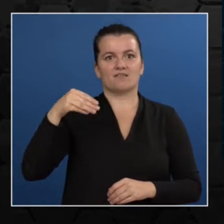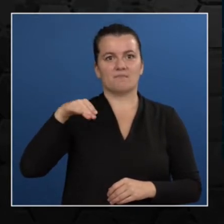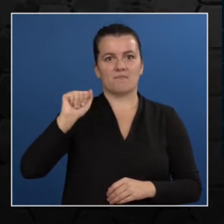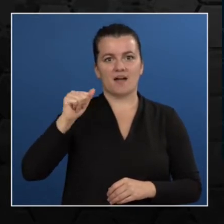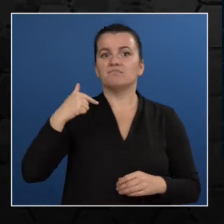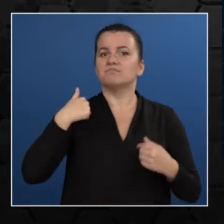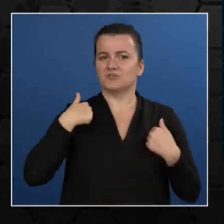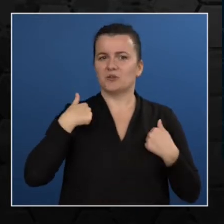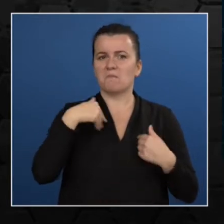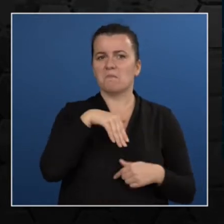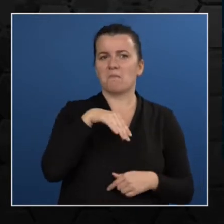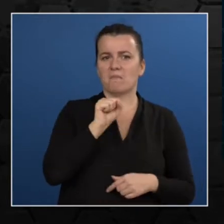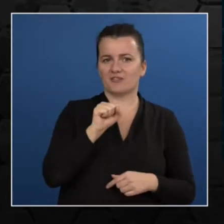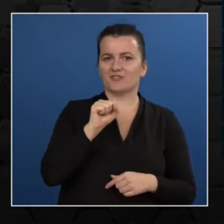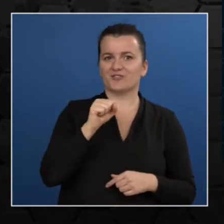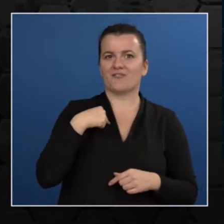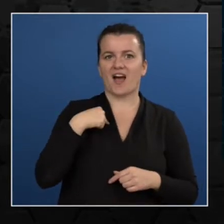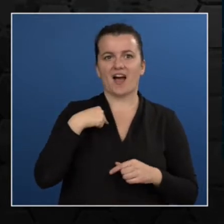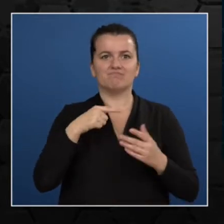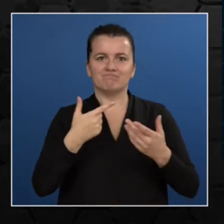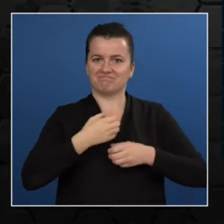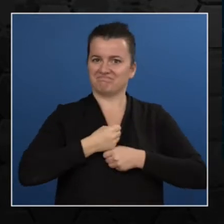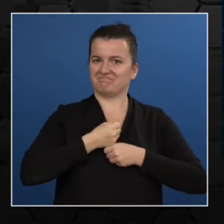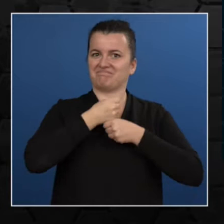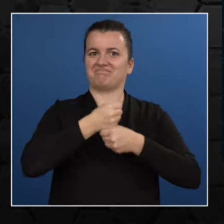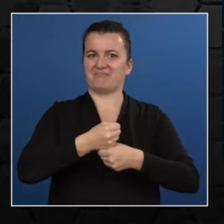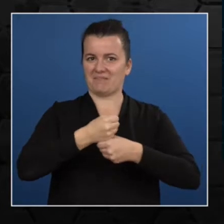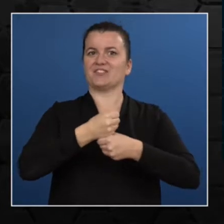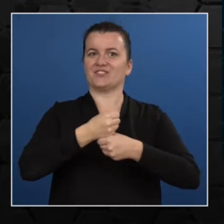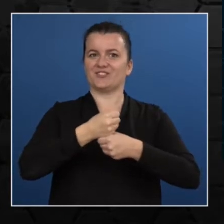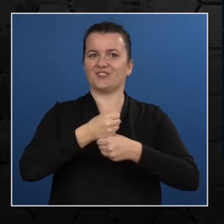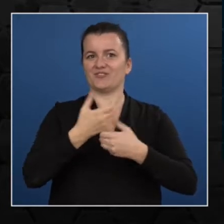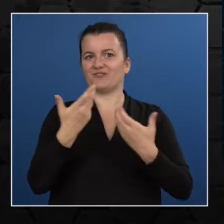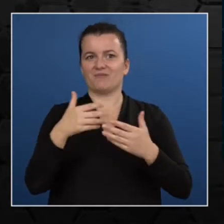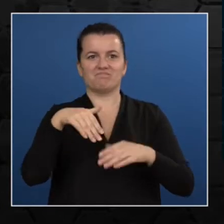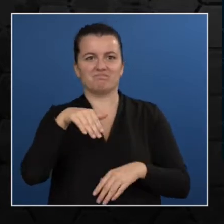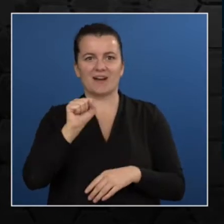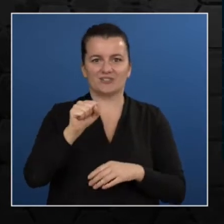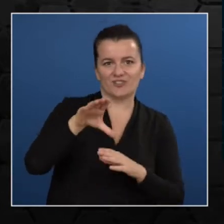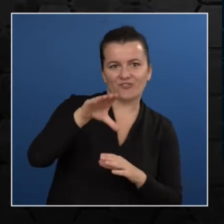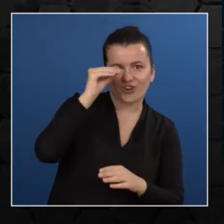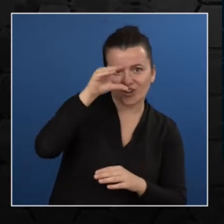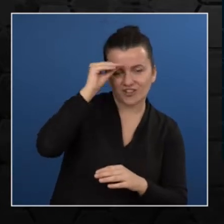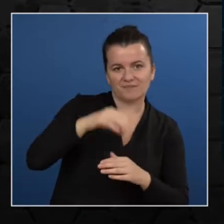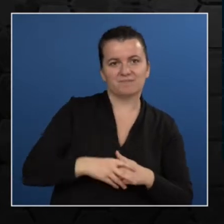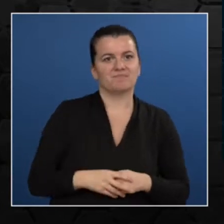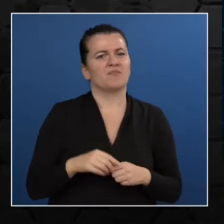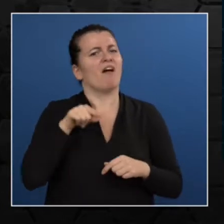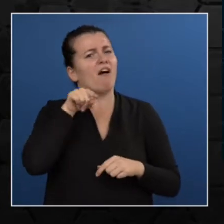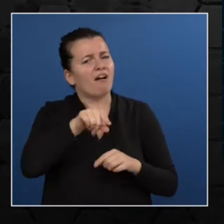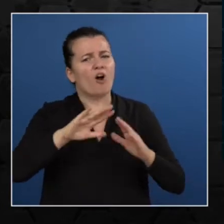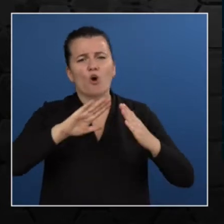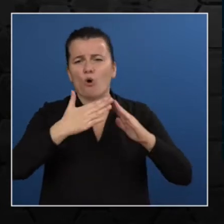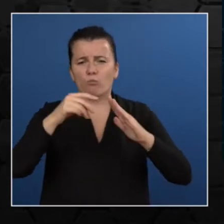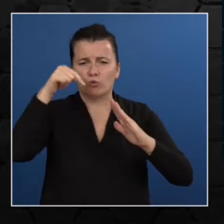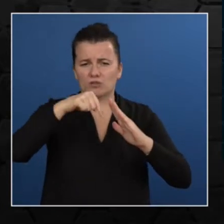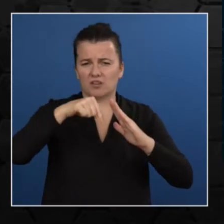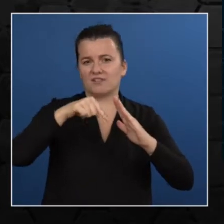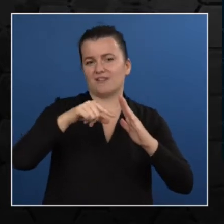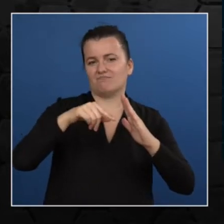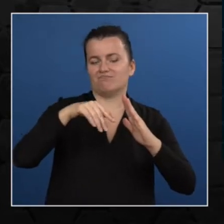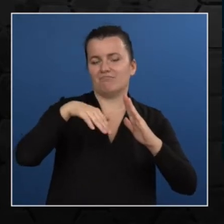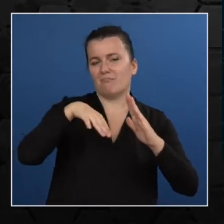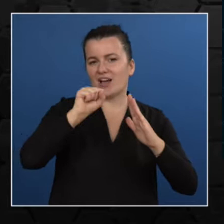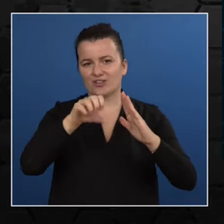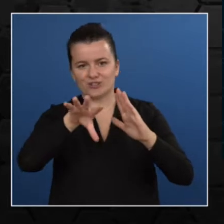to start by saying that I'm really grateful to this amazing community that connected me with other students around the globe and also it helped me to